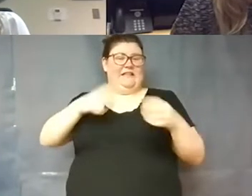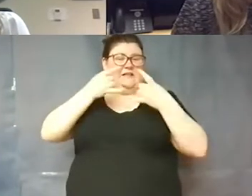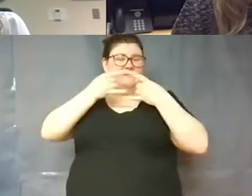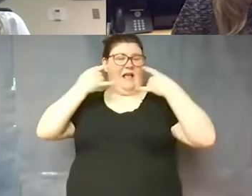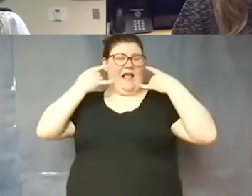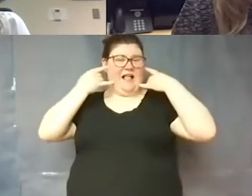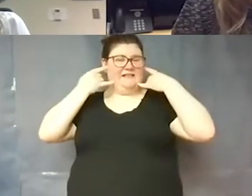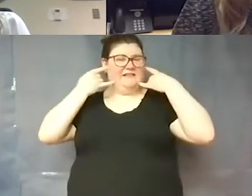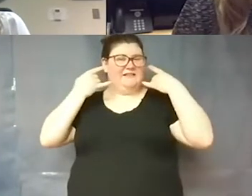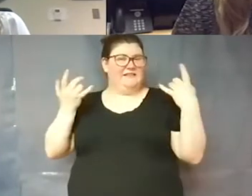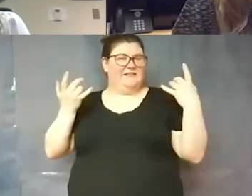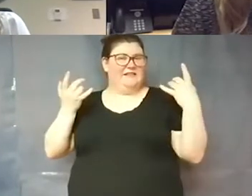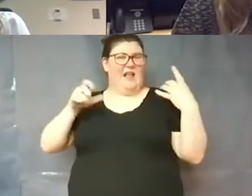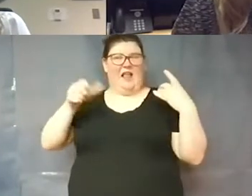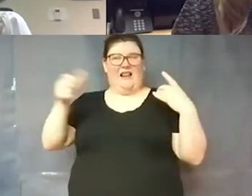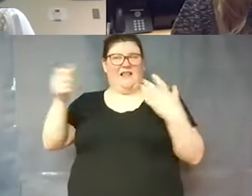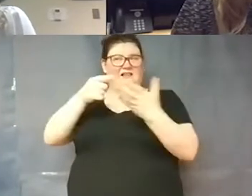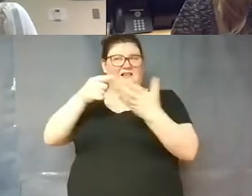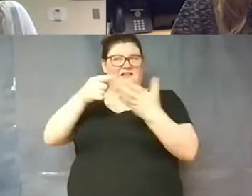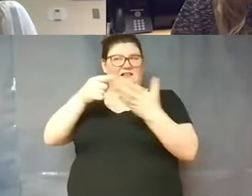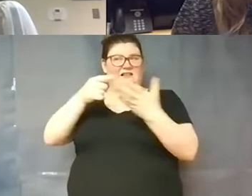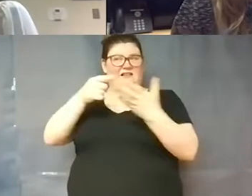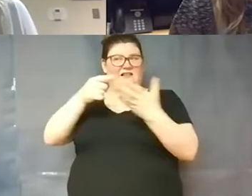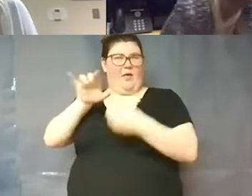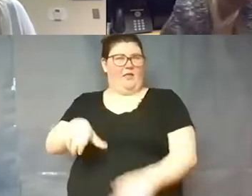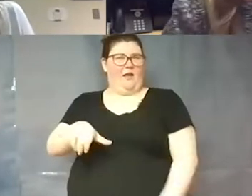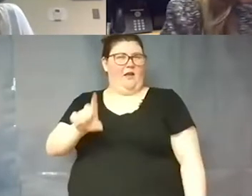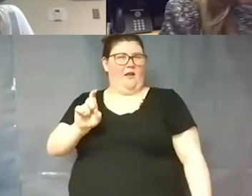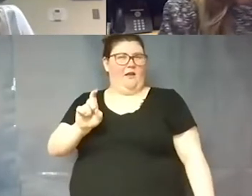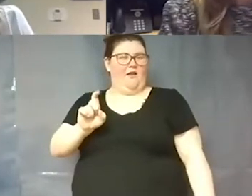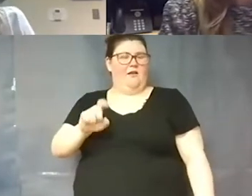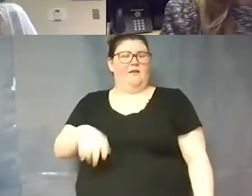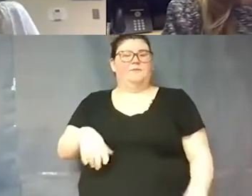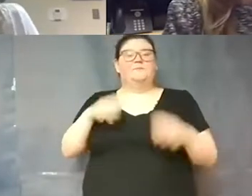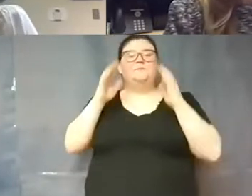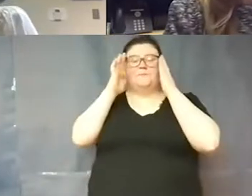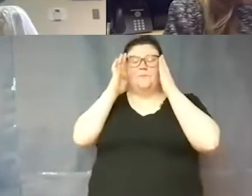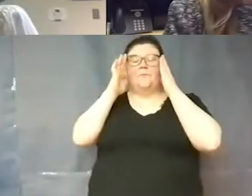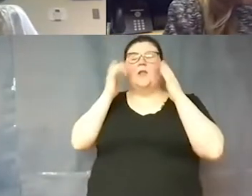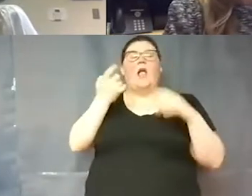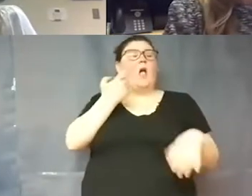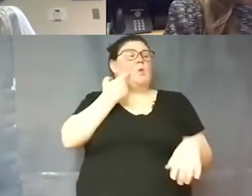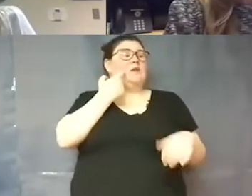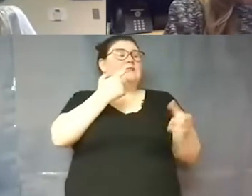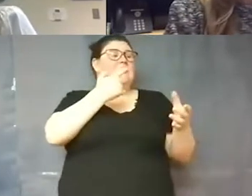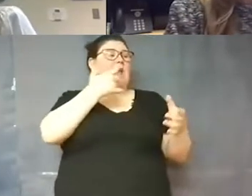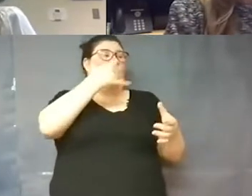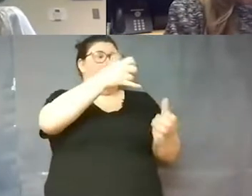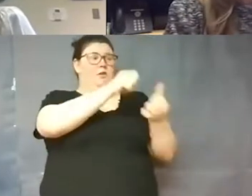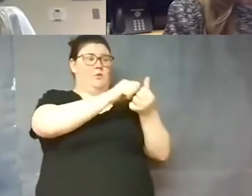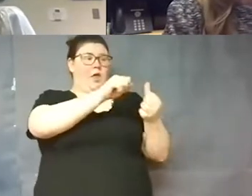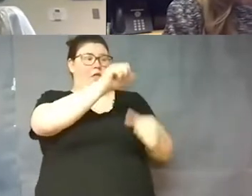been discussion on that yes um our recent calls with austin public health are talking about how many percentage